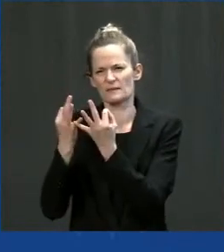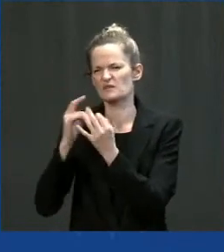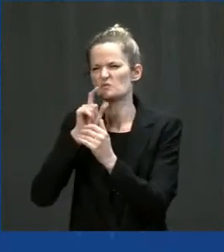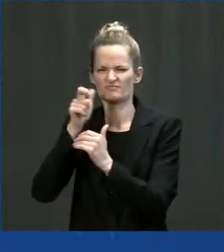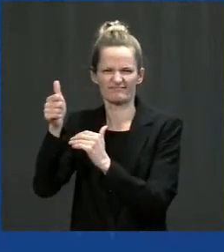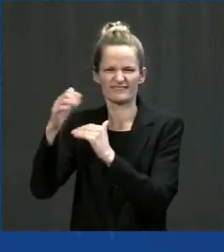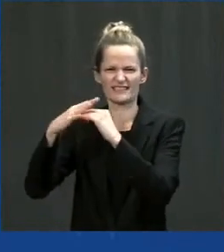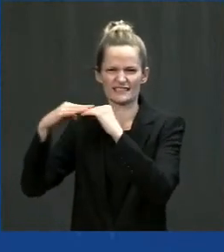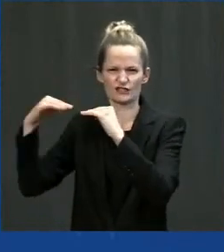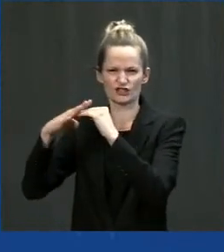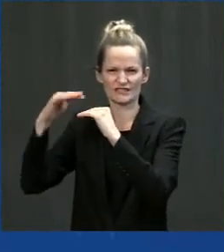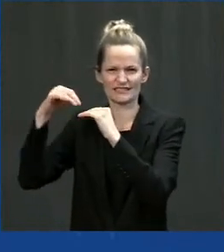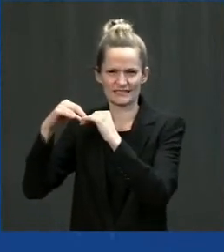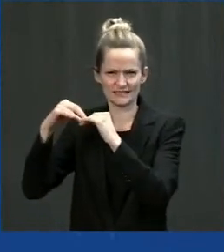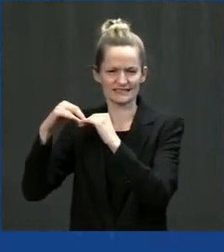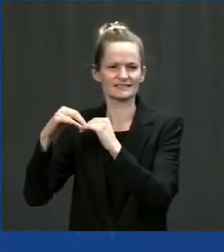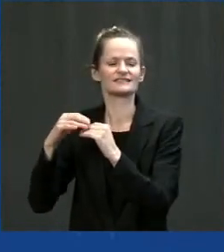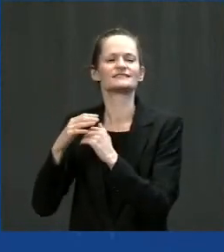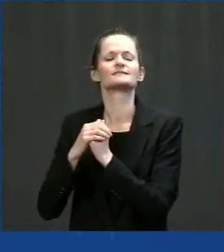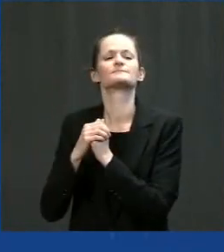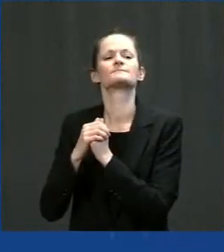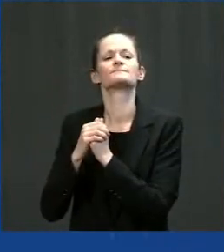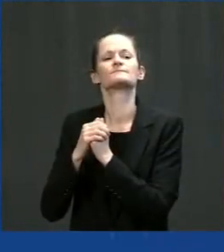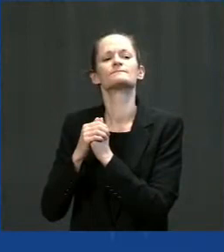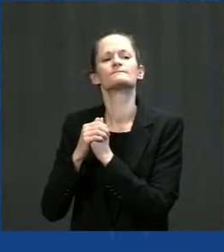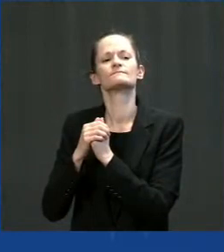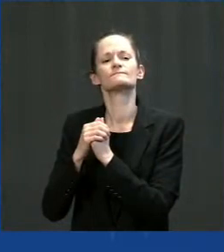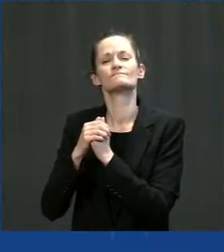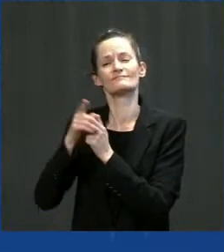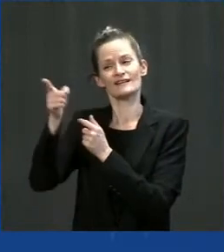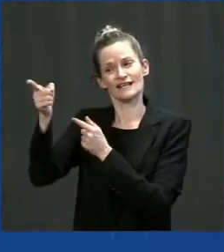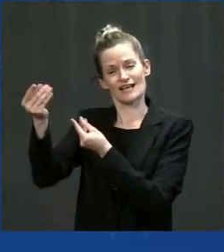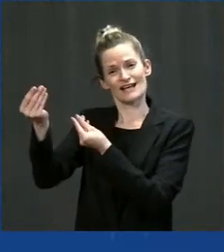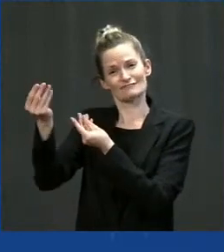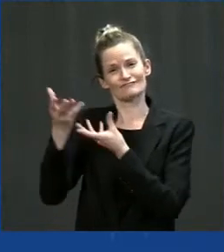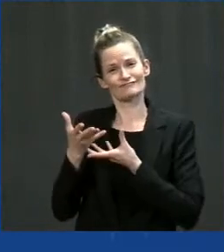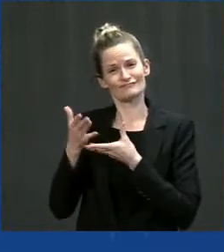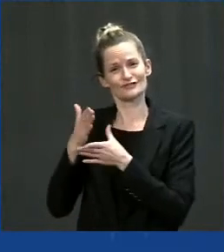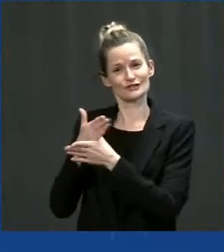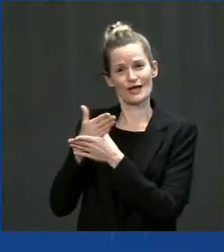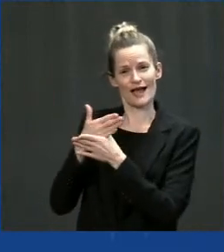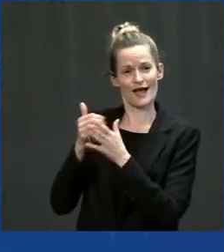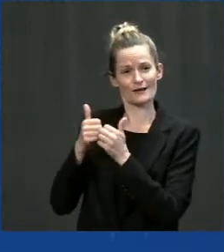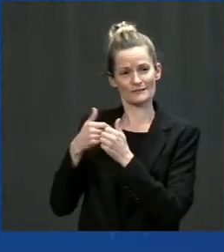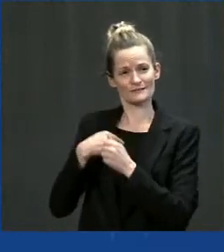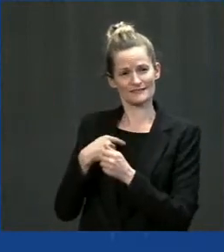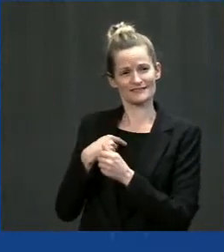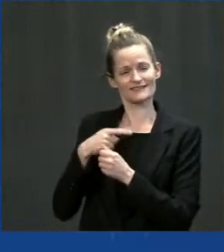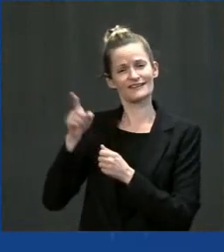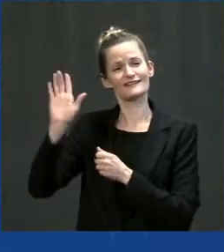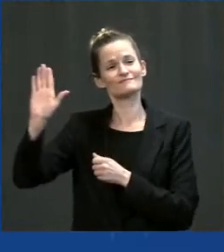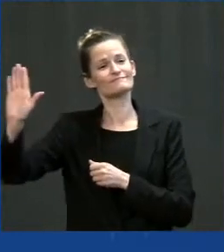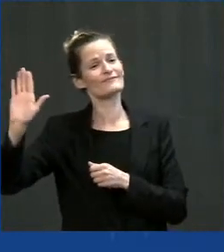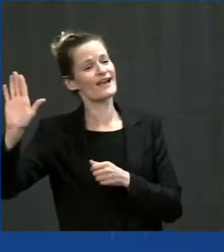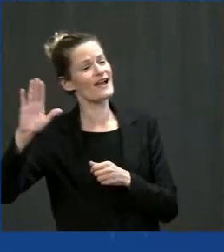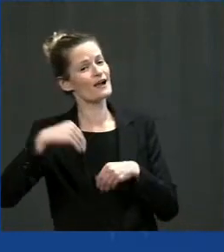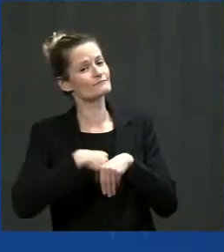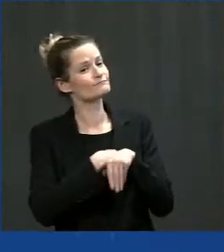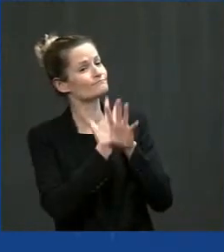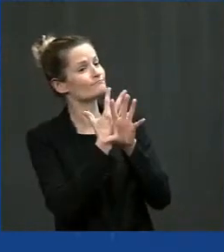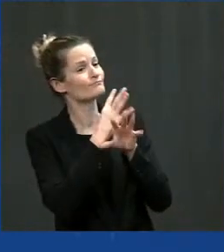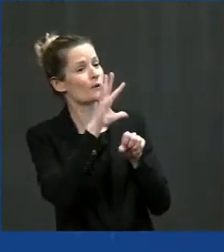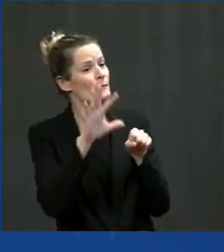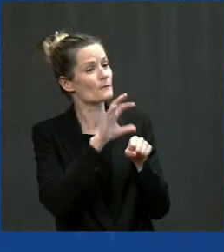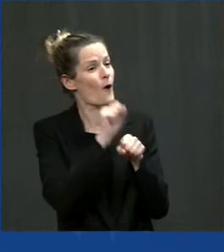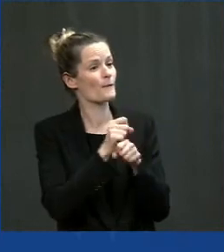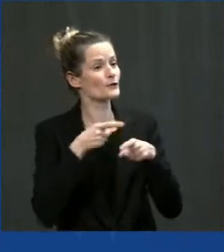called Belfont. They had told us that they actually didn't go to their telemedicine appointments during COVID when we had to keep our